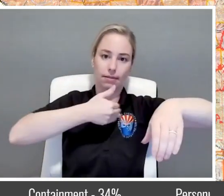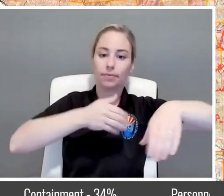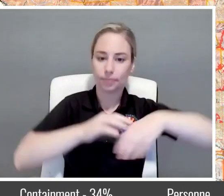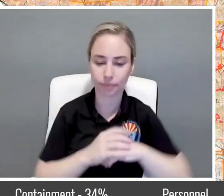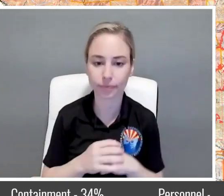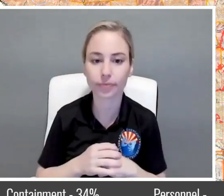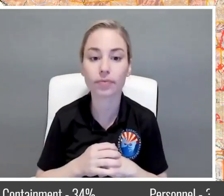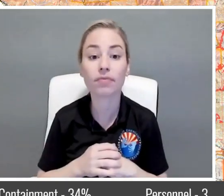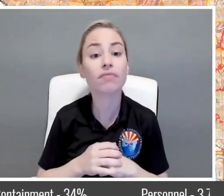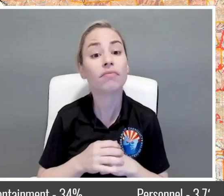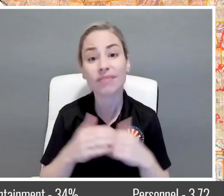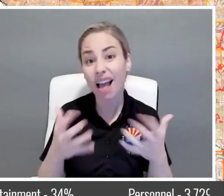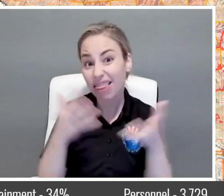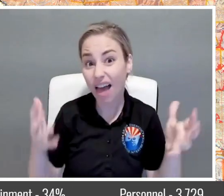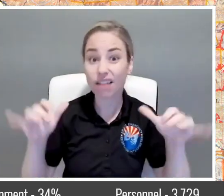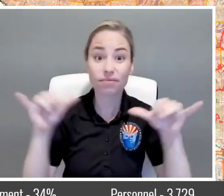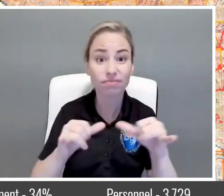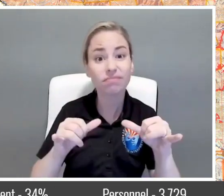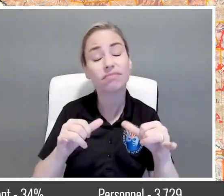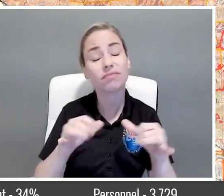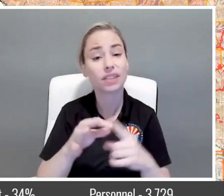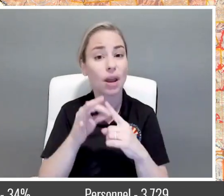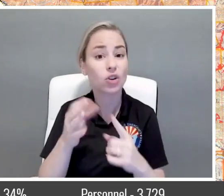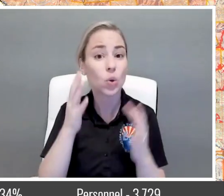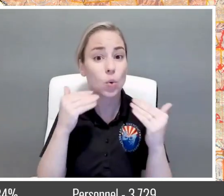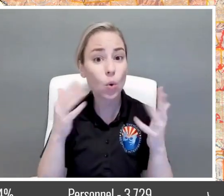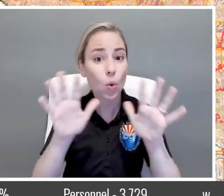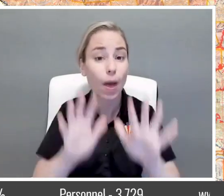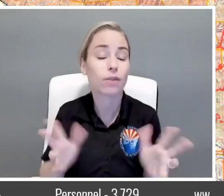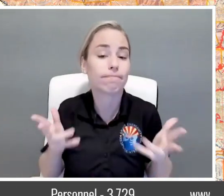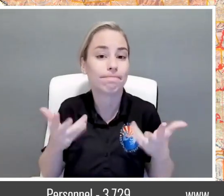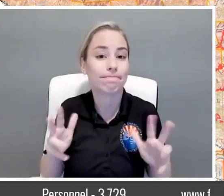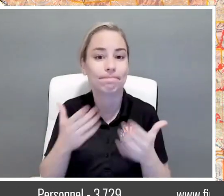days especially with the cool weather so with that that's the end of my report